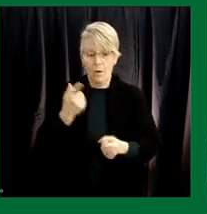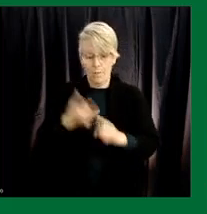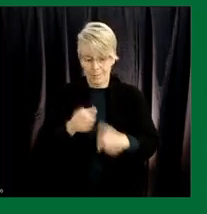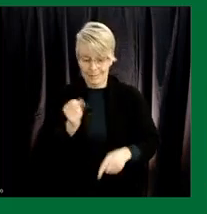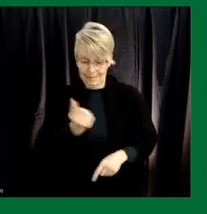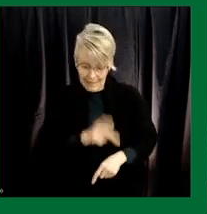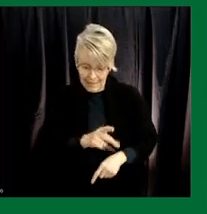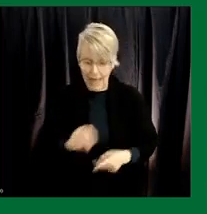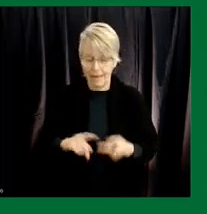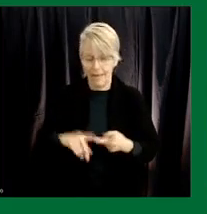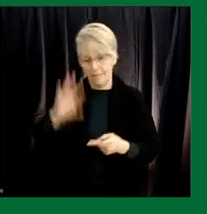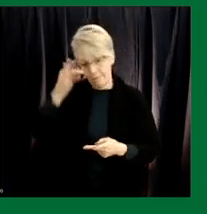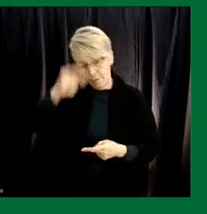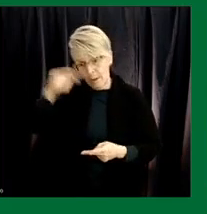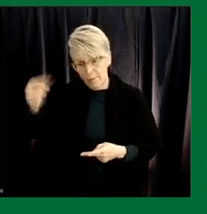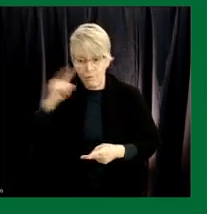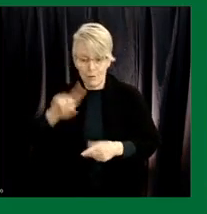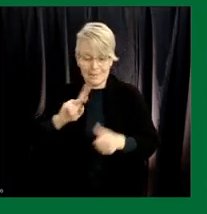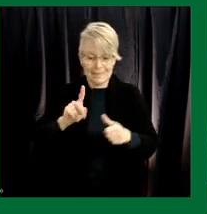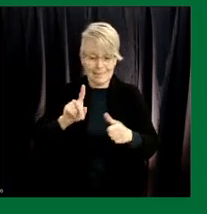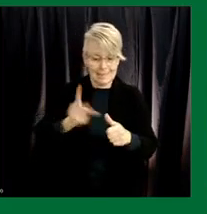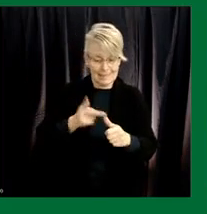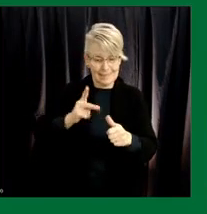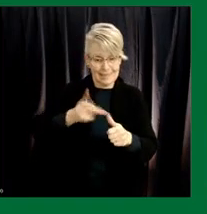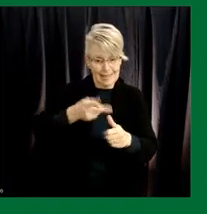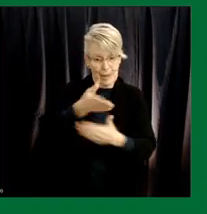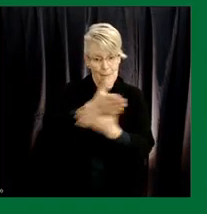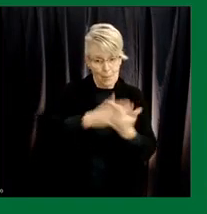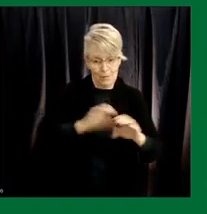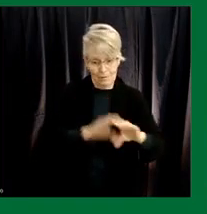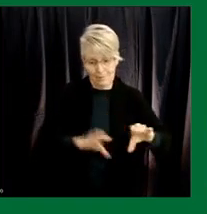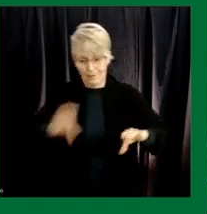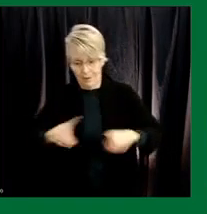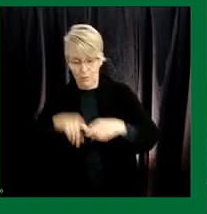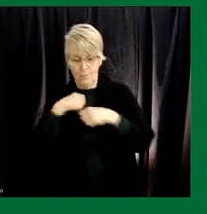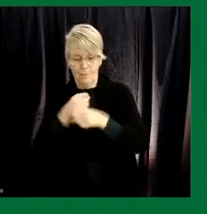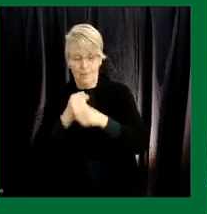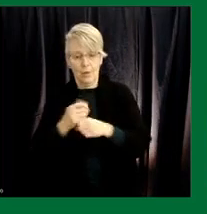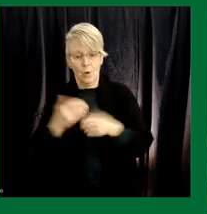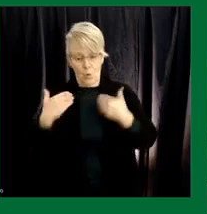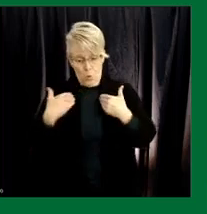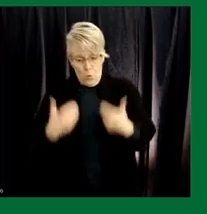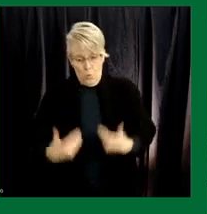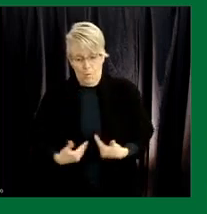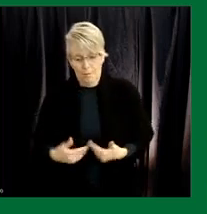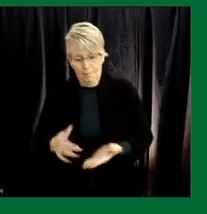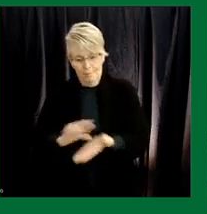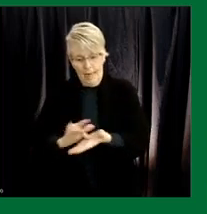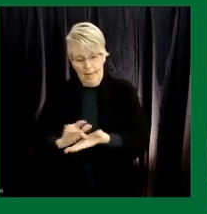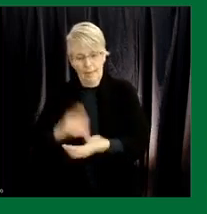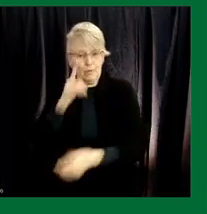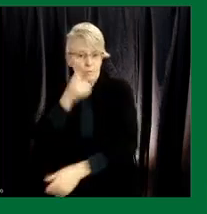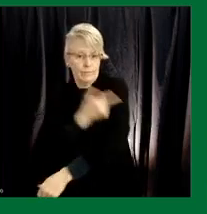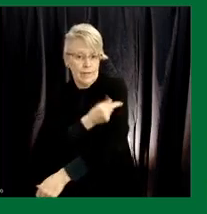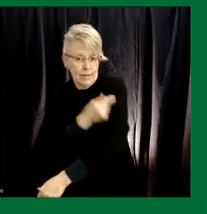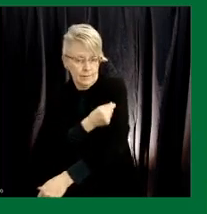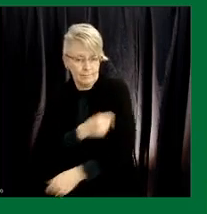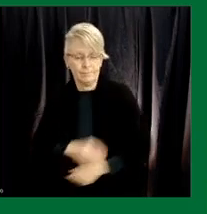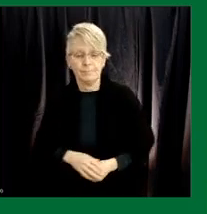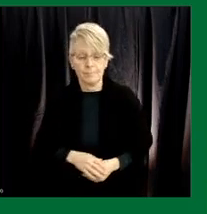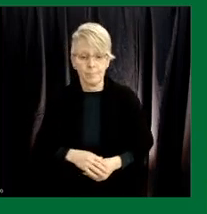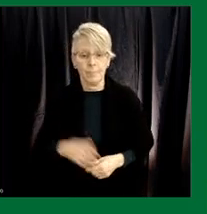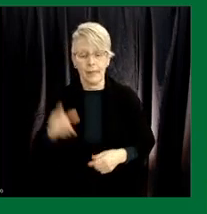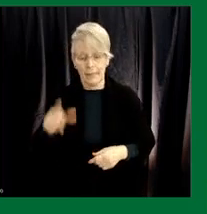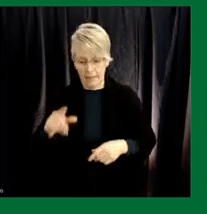as the federal government for the second part to really now make also human vaccines the manufacturing facility is under construction um